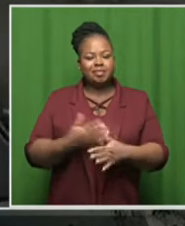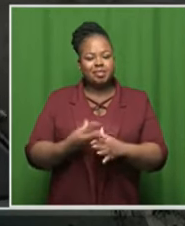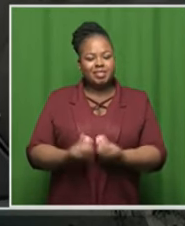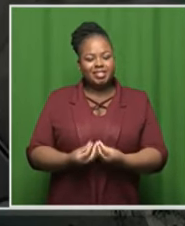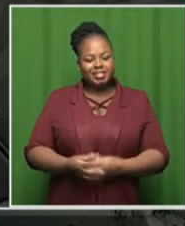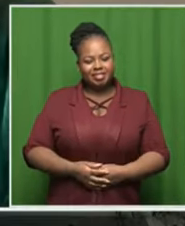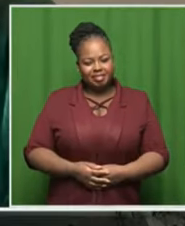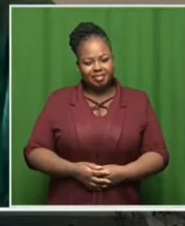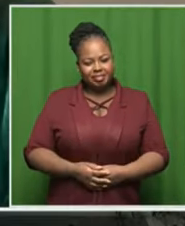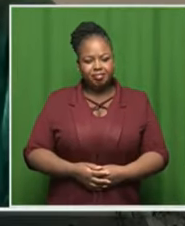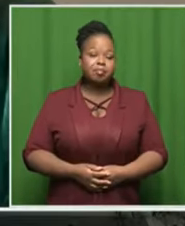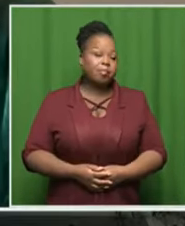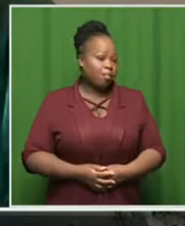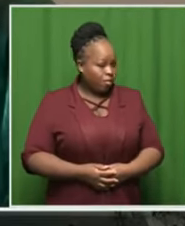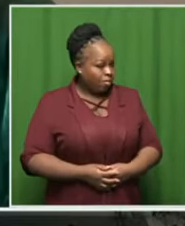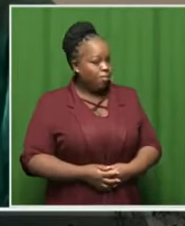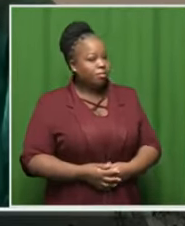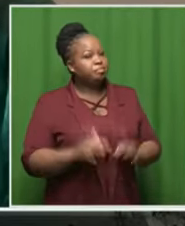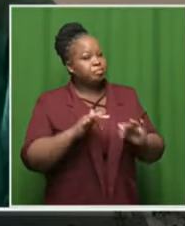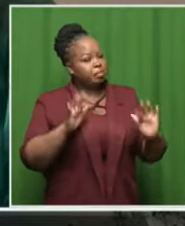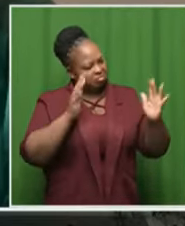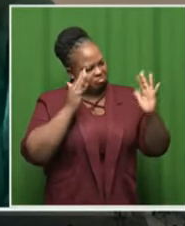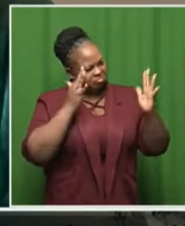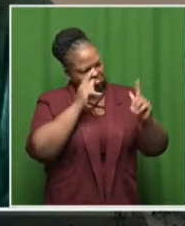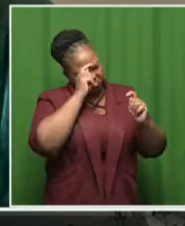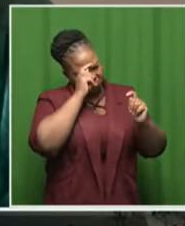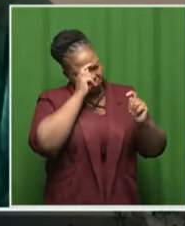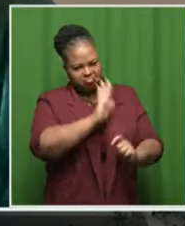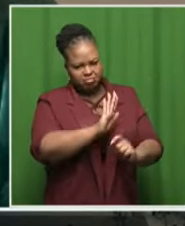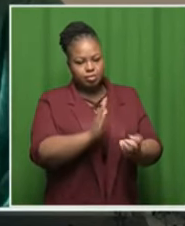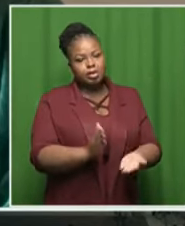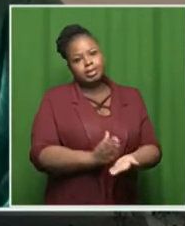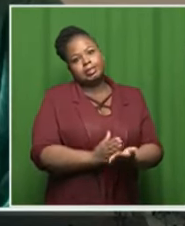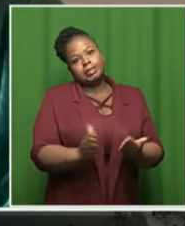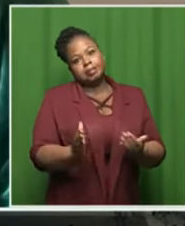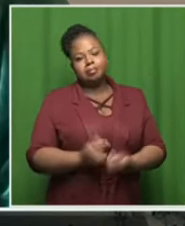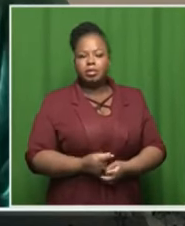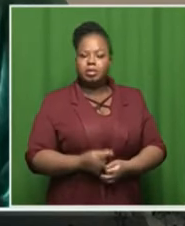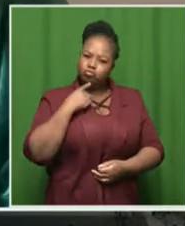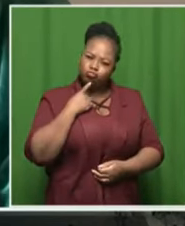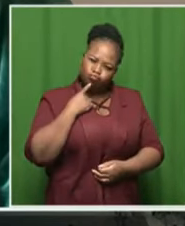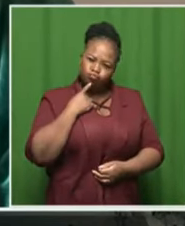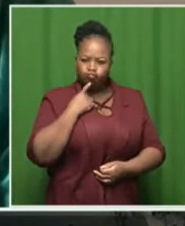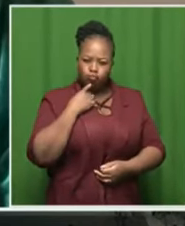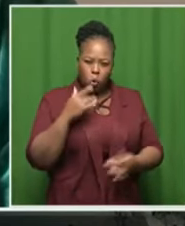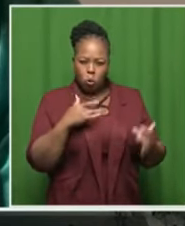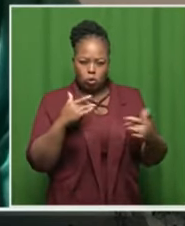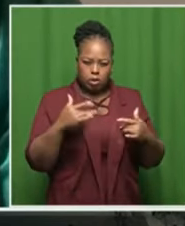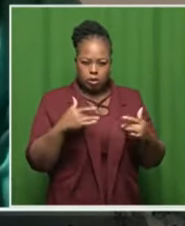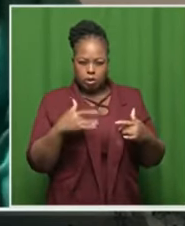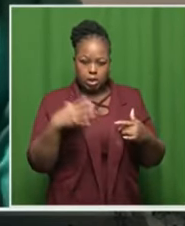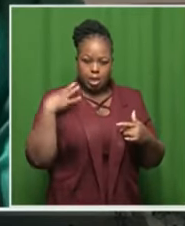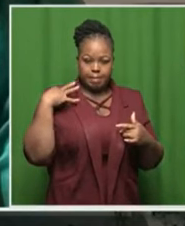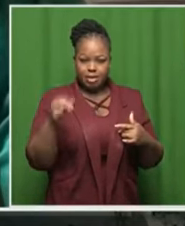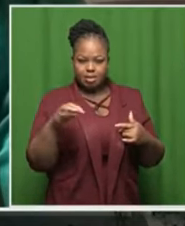and of course uh people have lauded you for that and others of course expressing concern that wherever